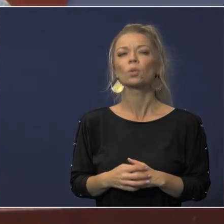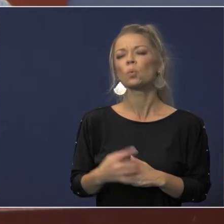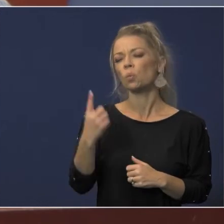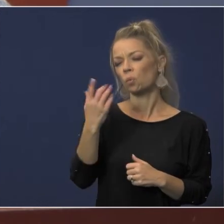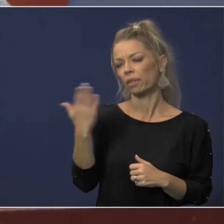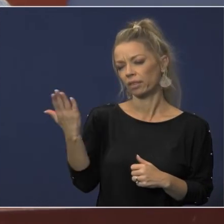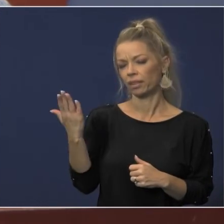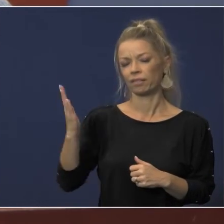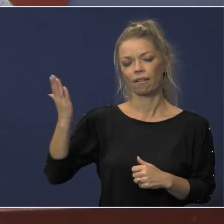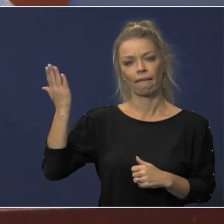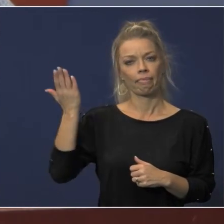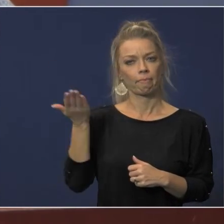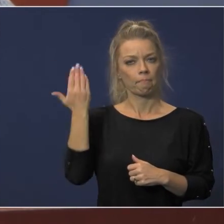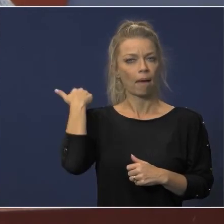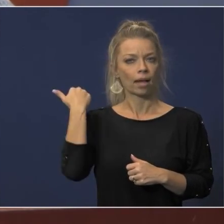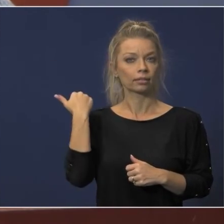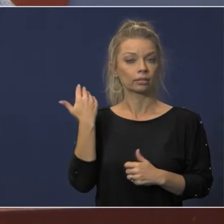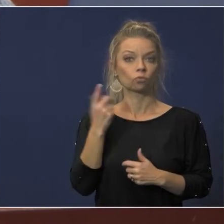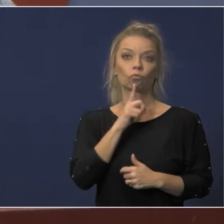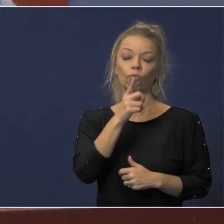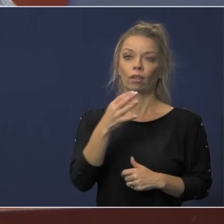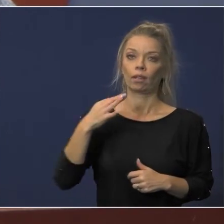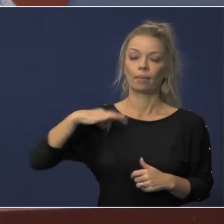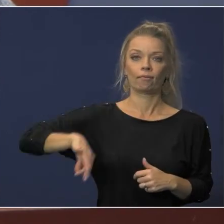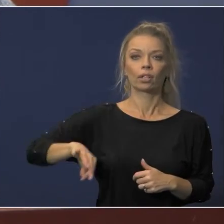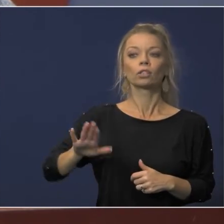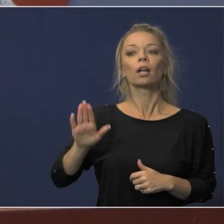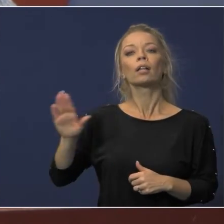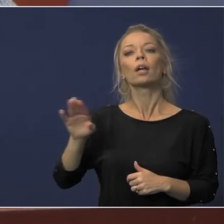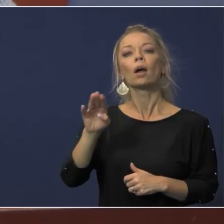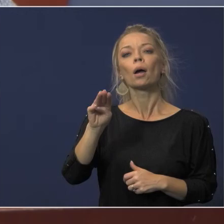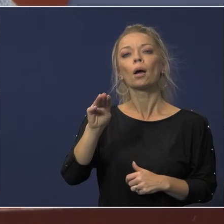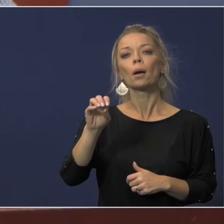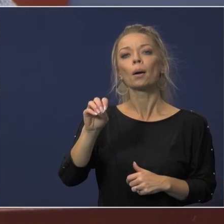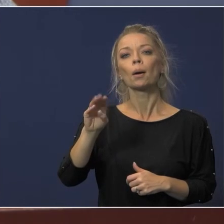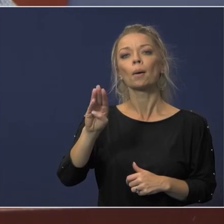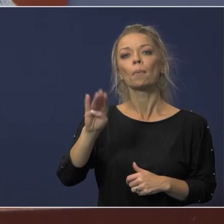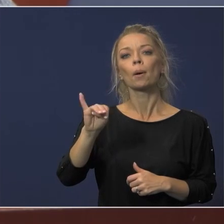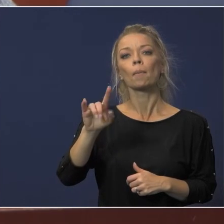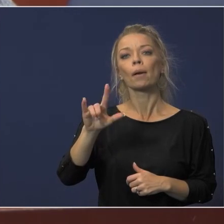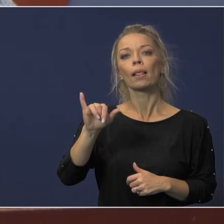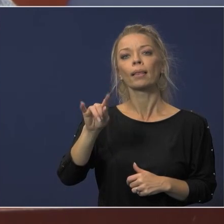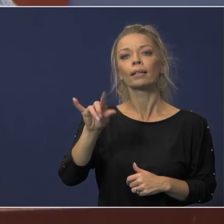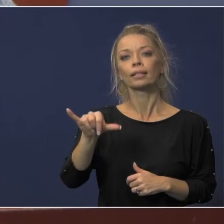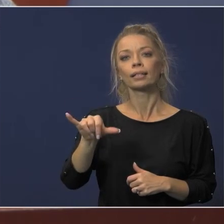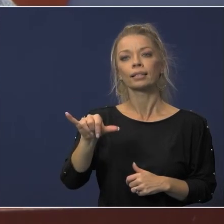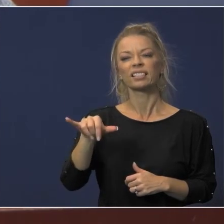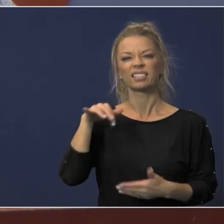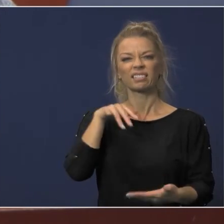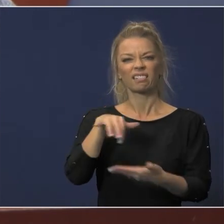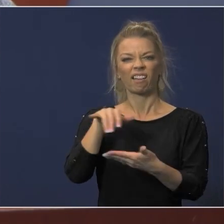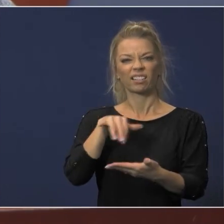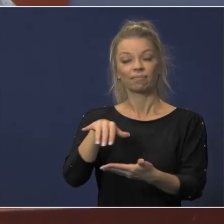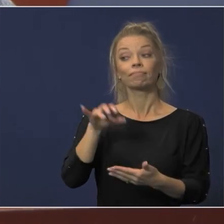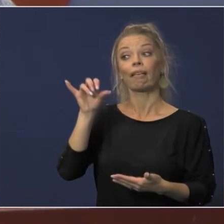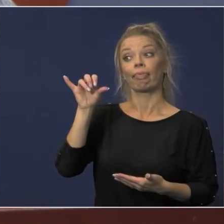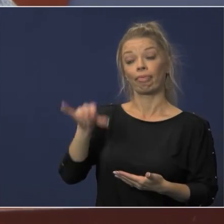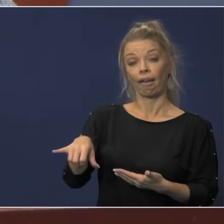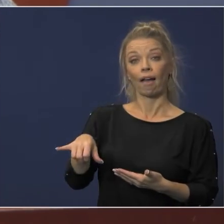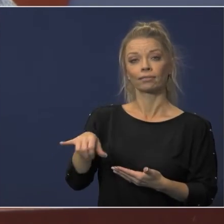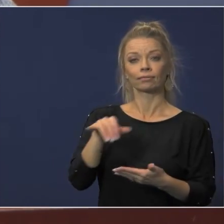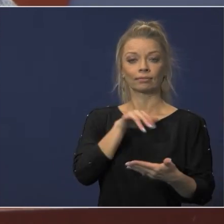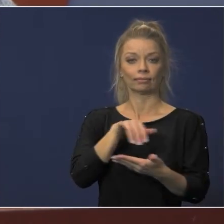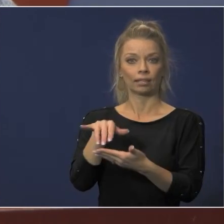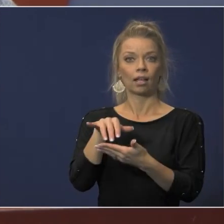past which has been very beneficial was their mobility study and it was actually that mobility study that led to